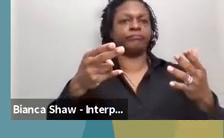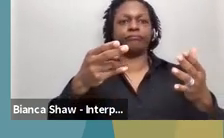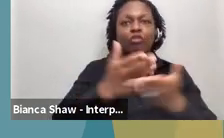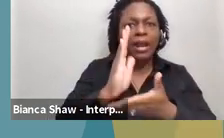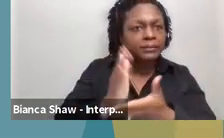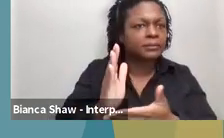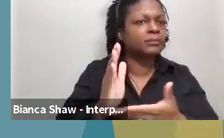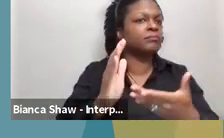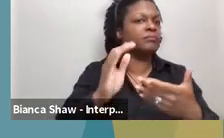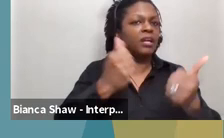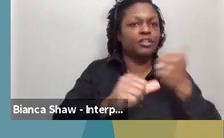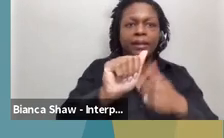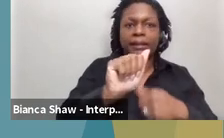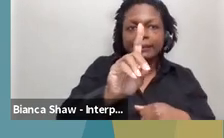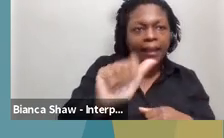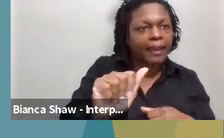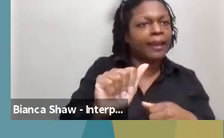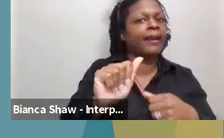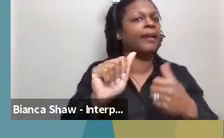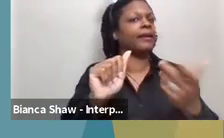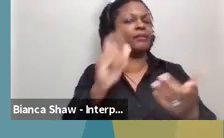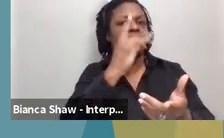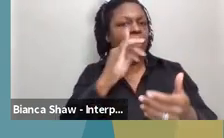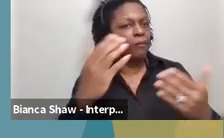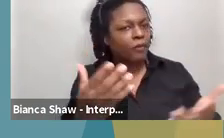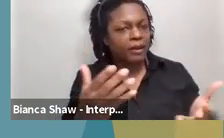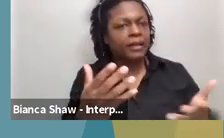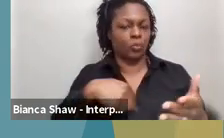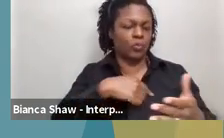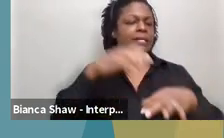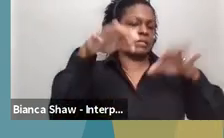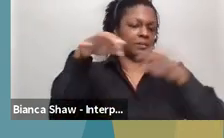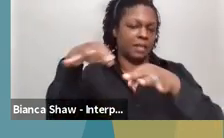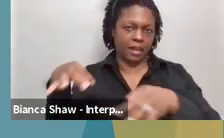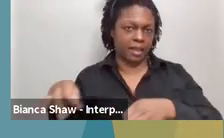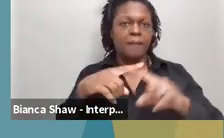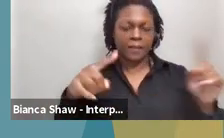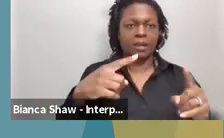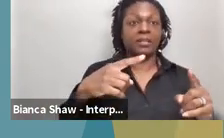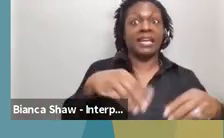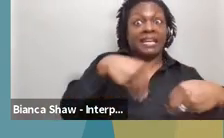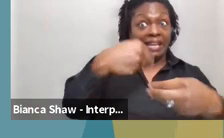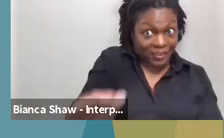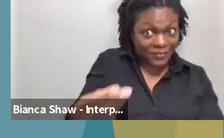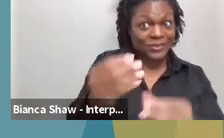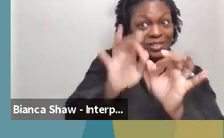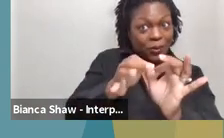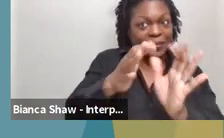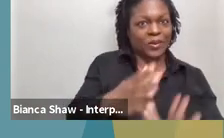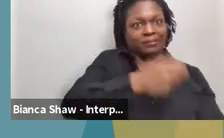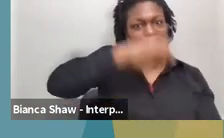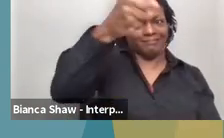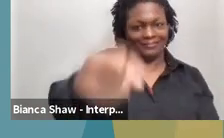Disabilities Act for communication access. However, we do not provide direct interpreting services out, um, out of